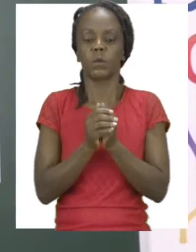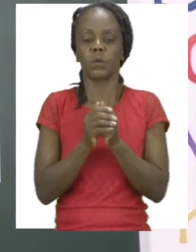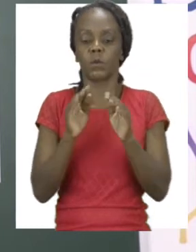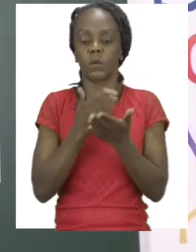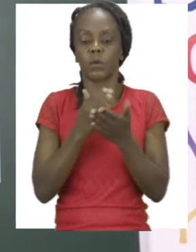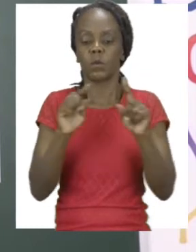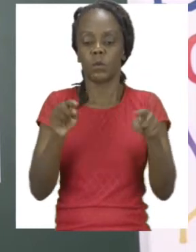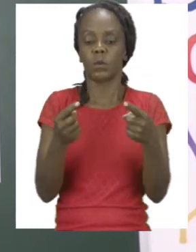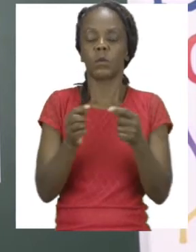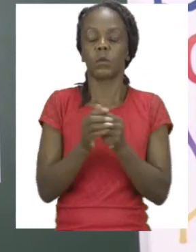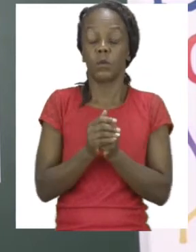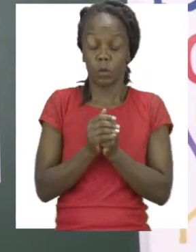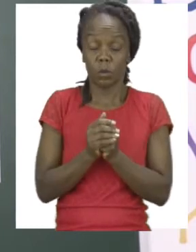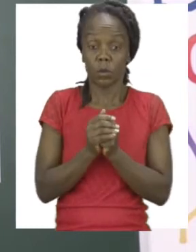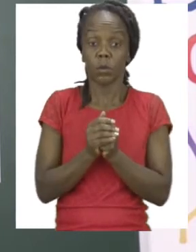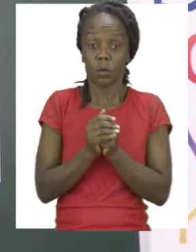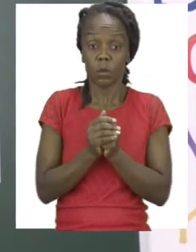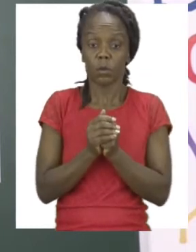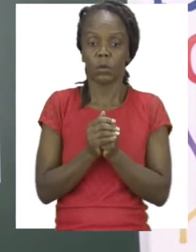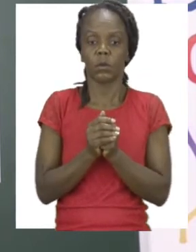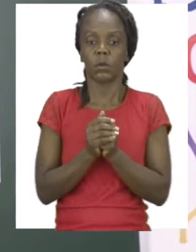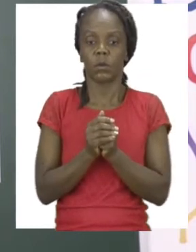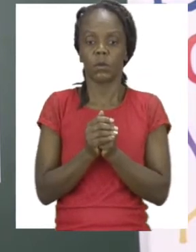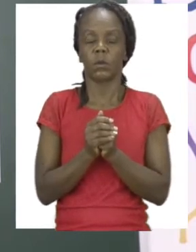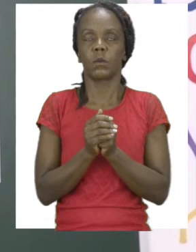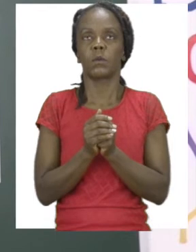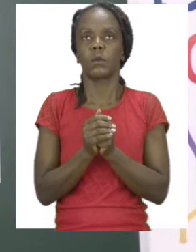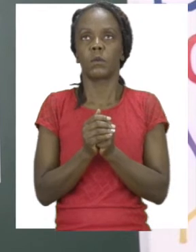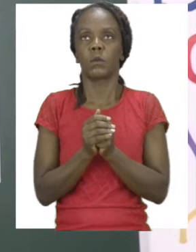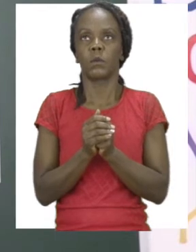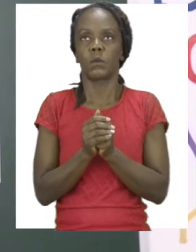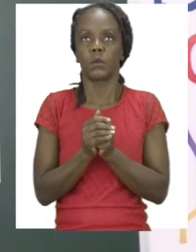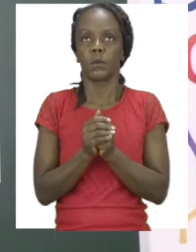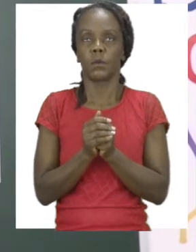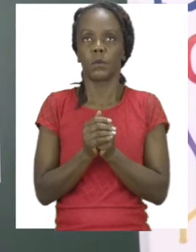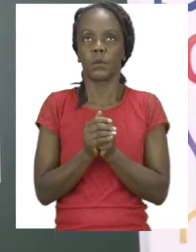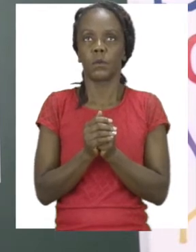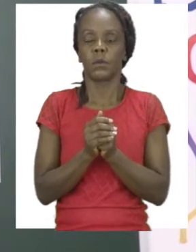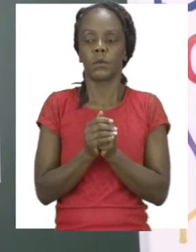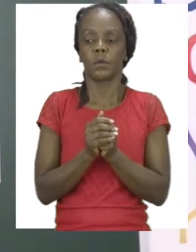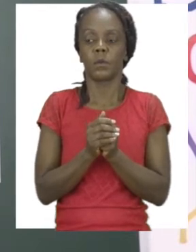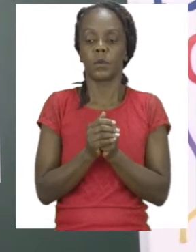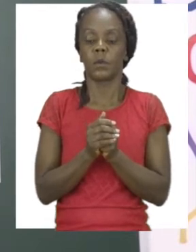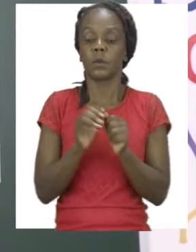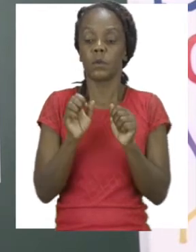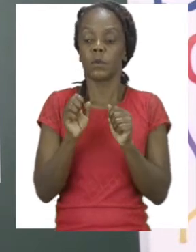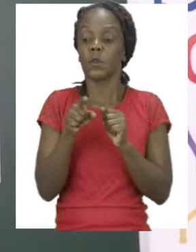Good job, everyone. Now I want you to show me your serious face.